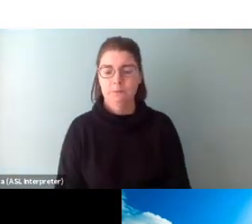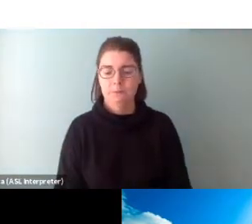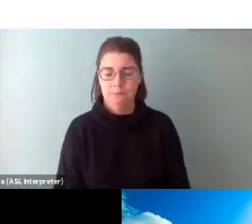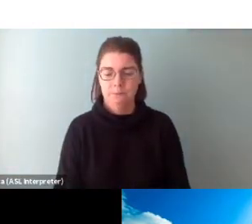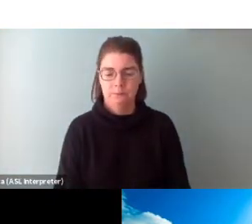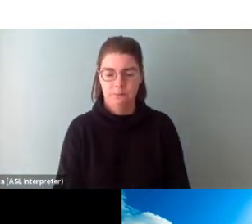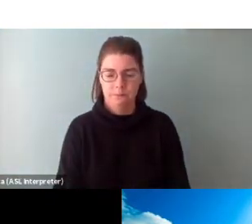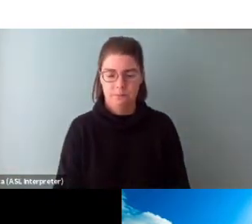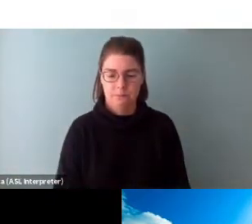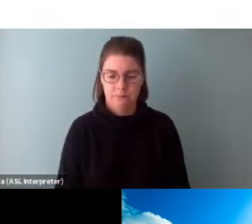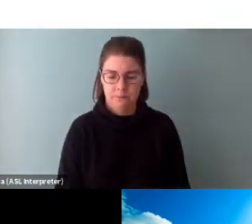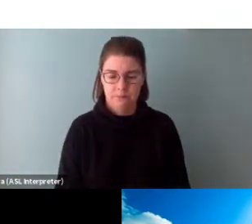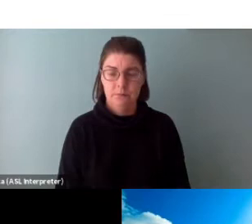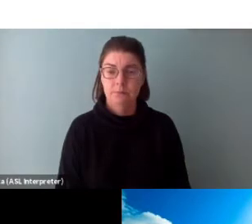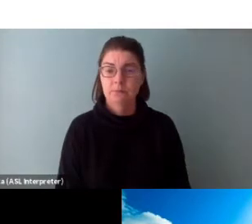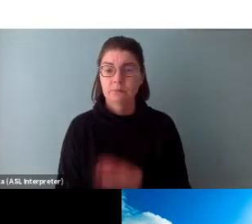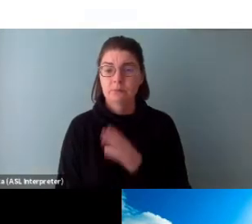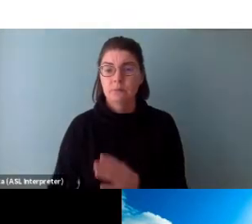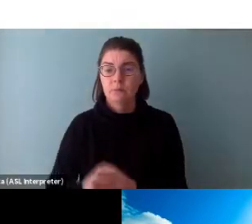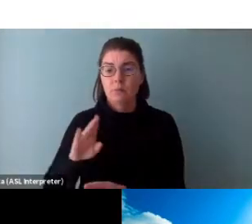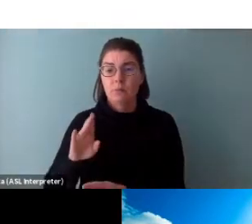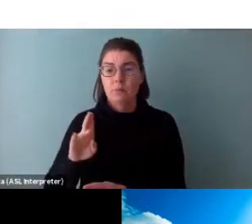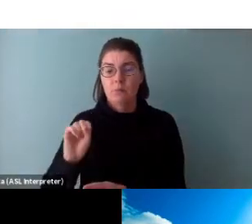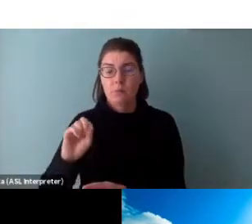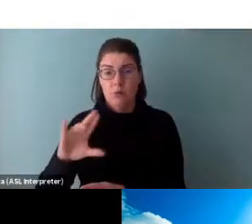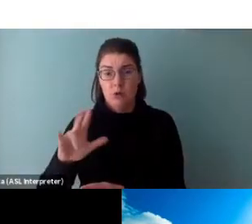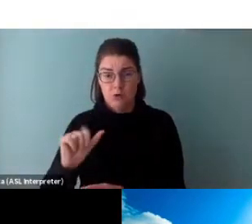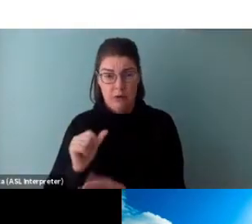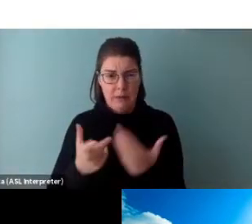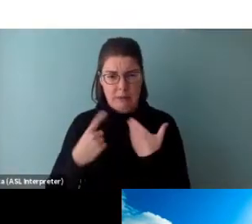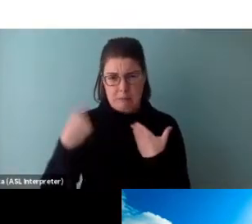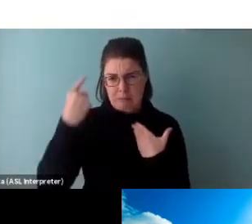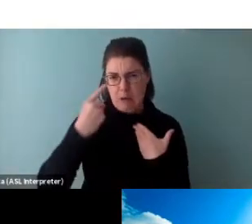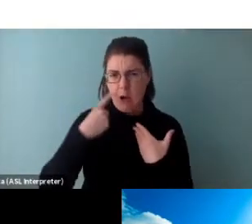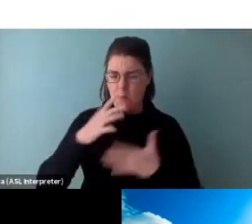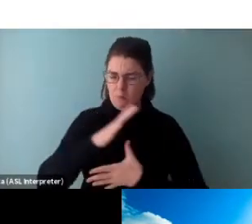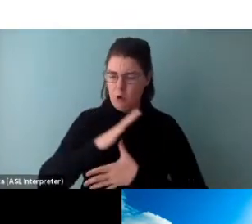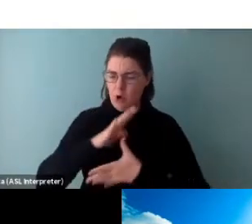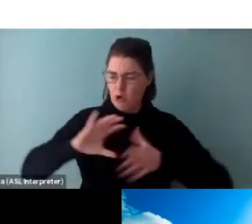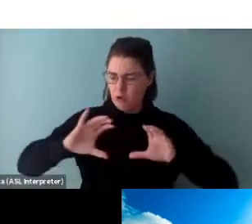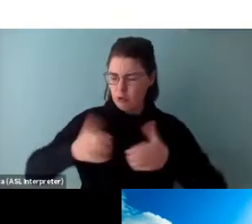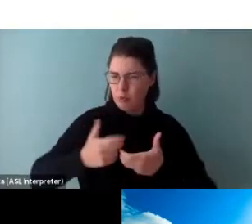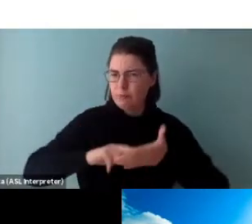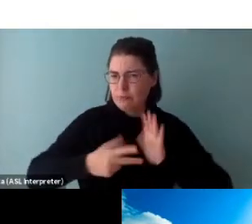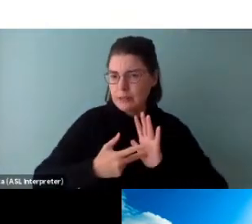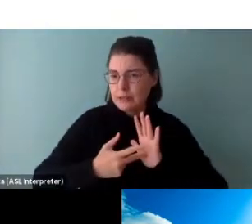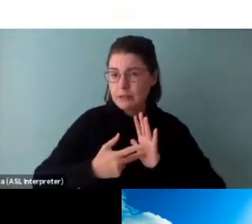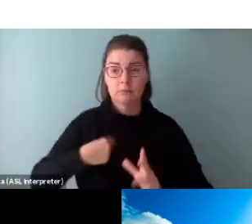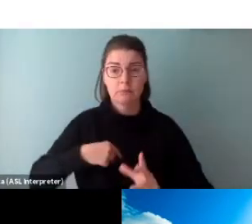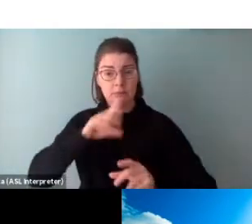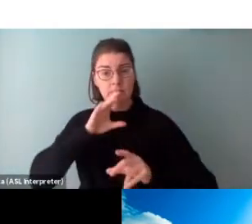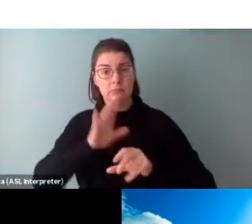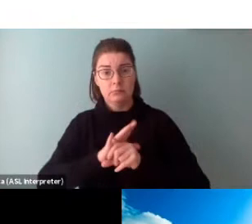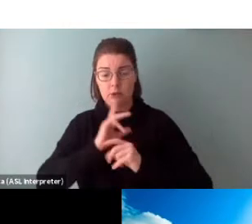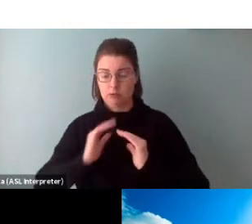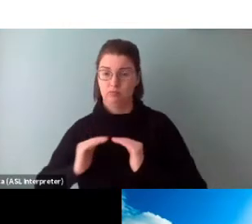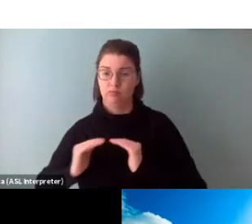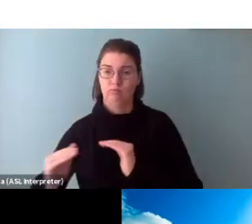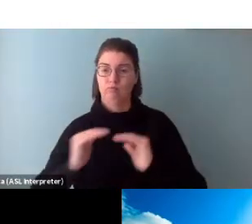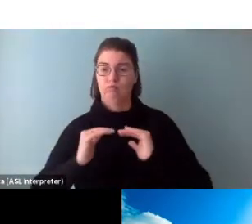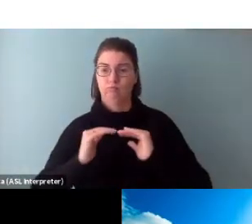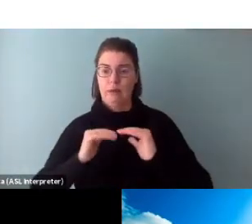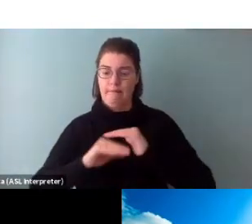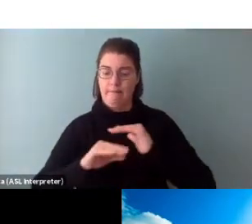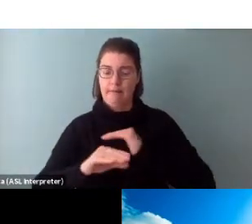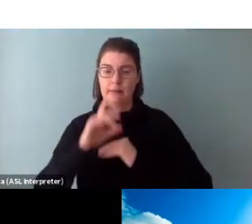You may be wondering what a priority group is. As part of our commitment to ensuring equitable access to funding